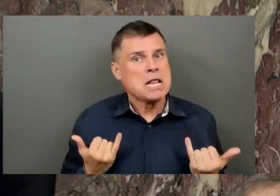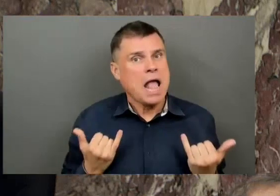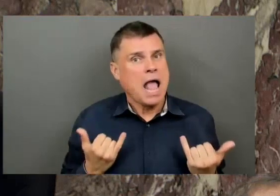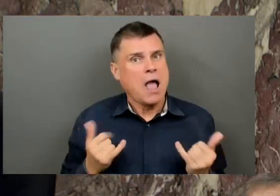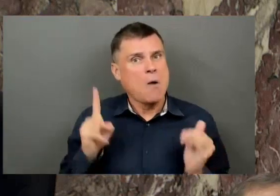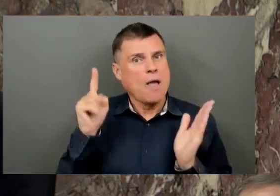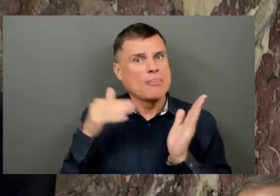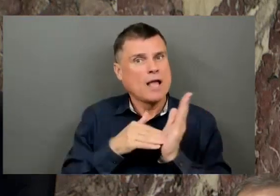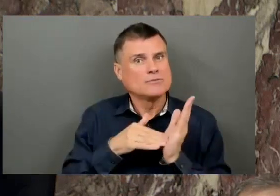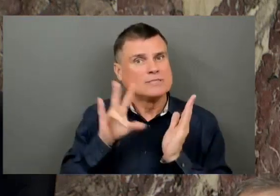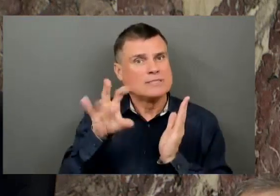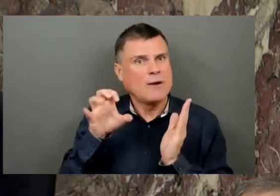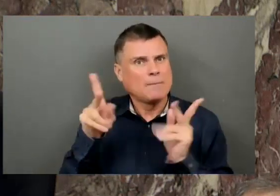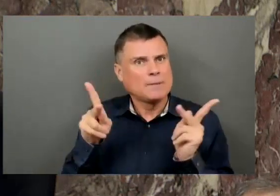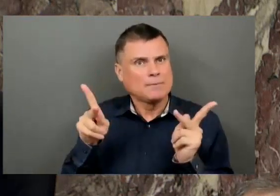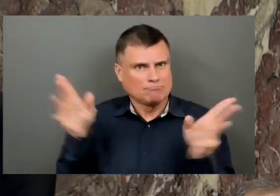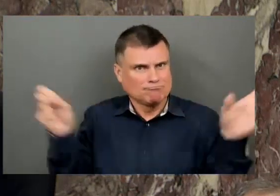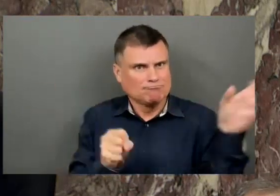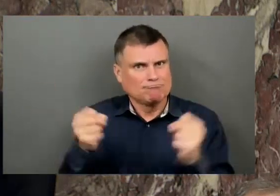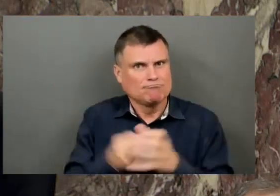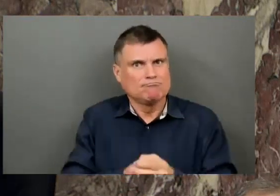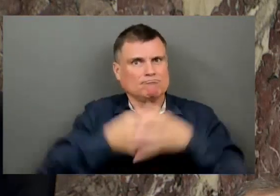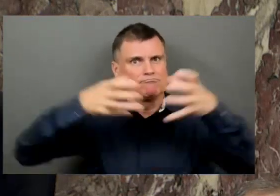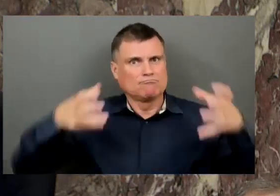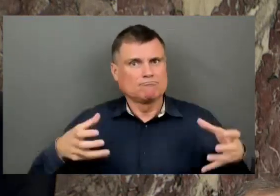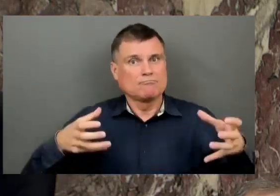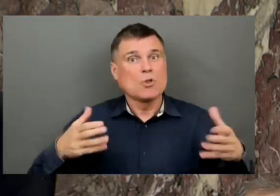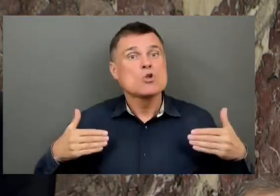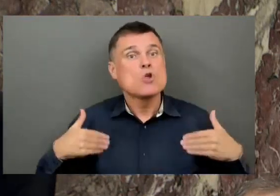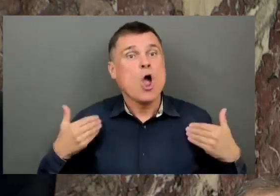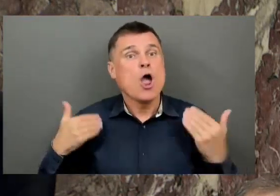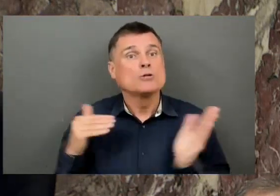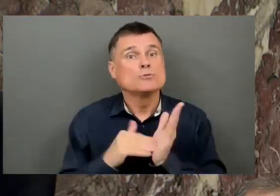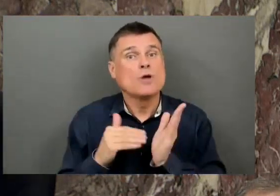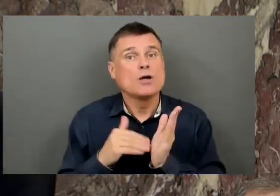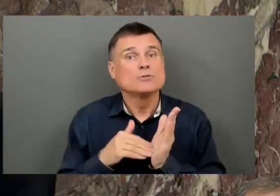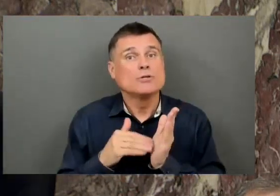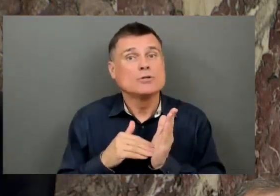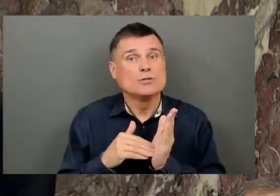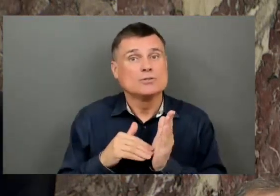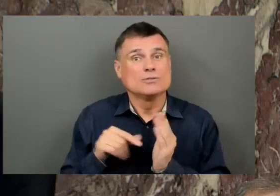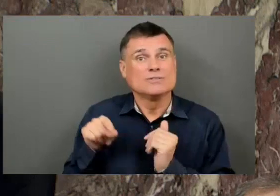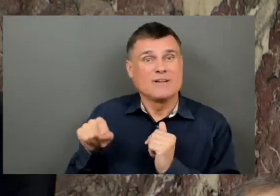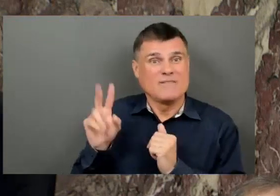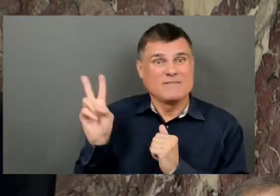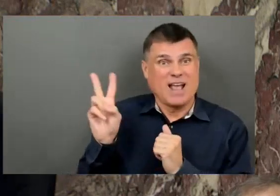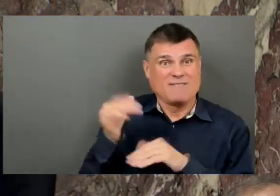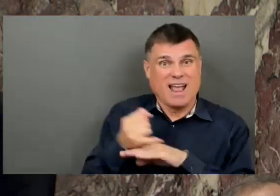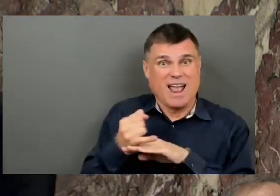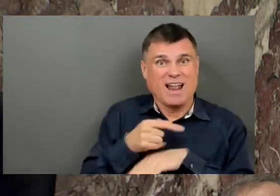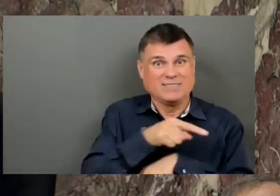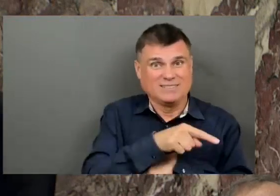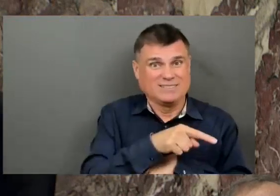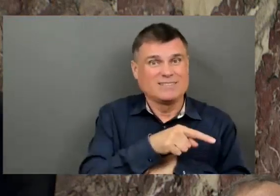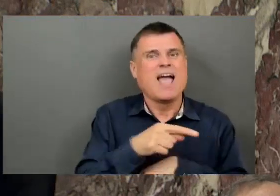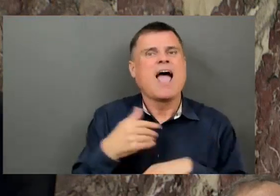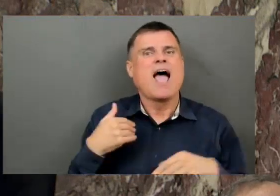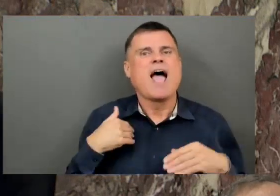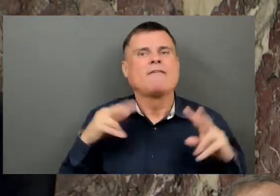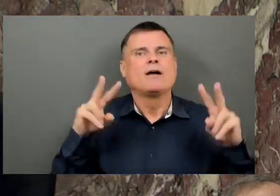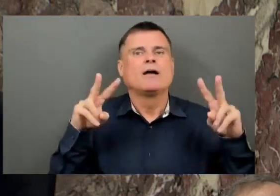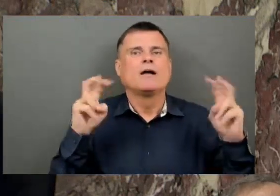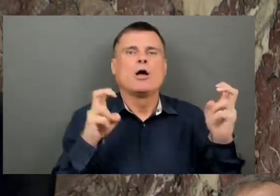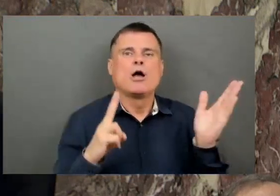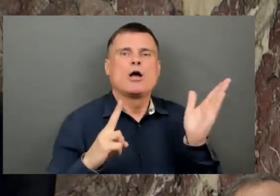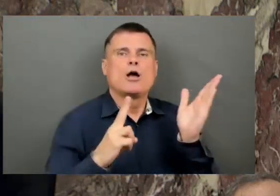in terms of young doctors, on Vancouver Island, in our new-to-practice contract, 63, and new-to-practice nurse practitioners,